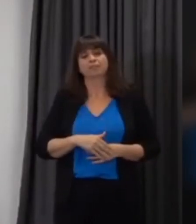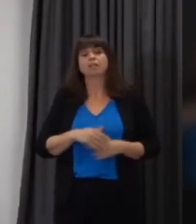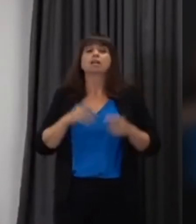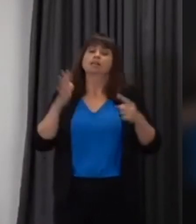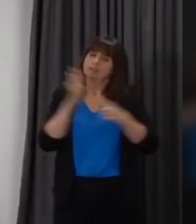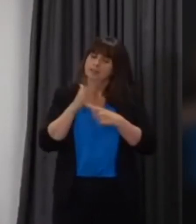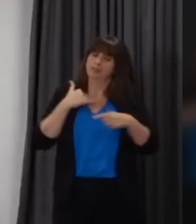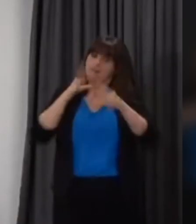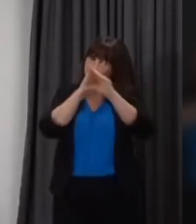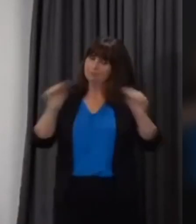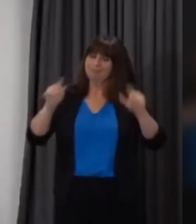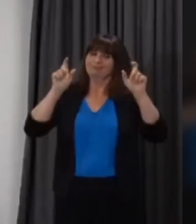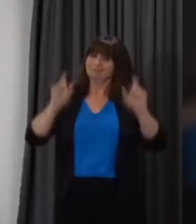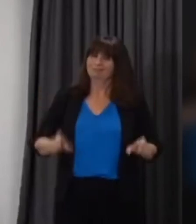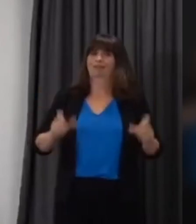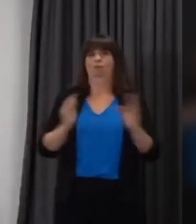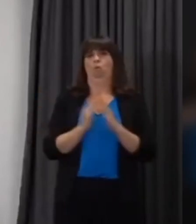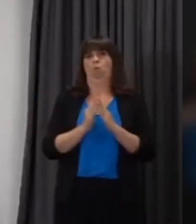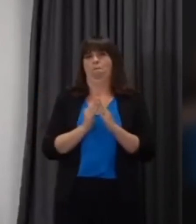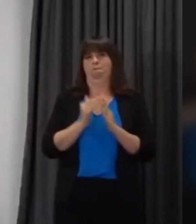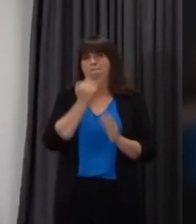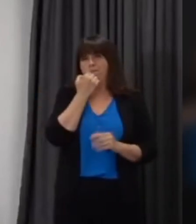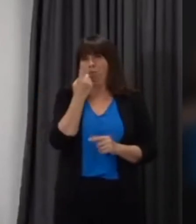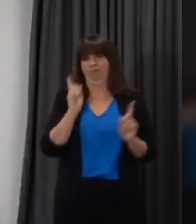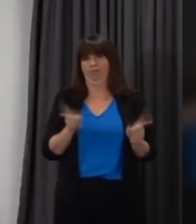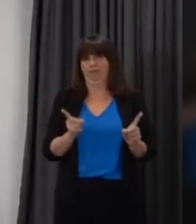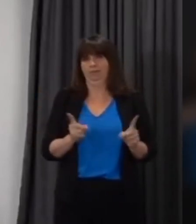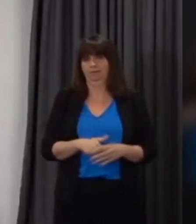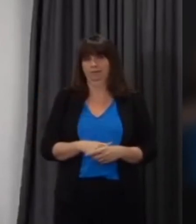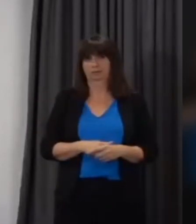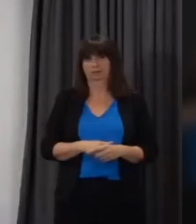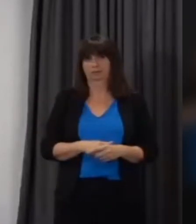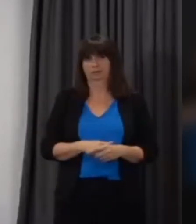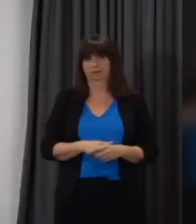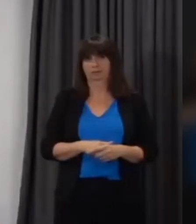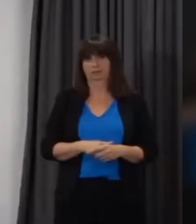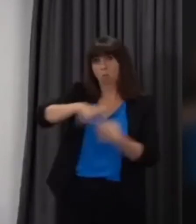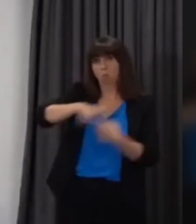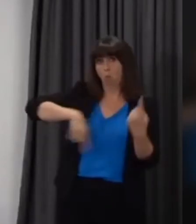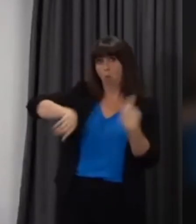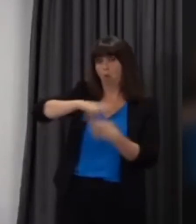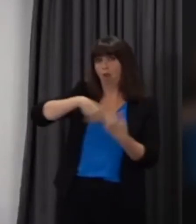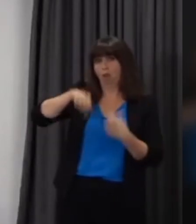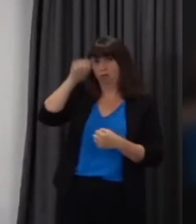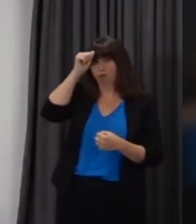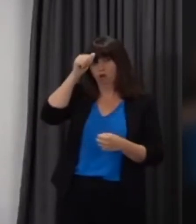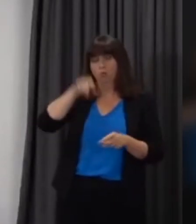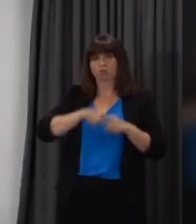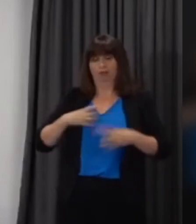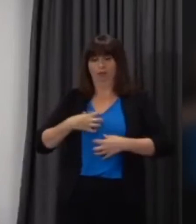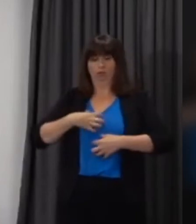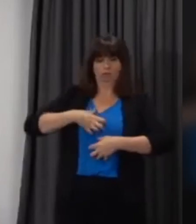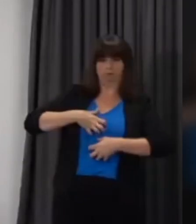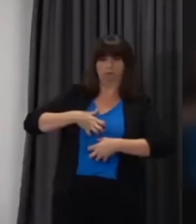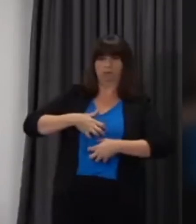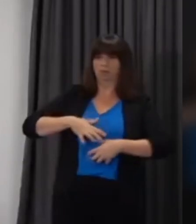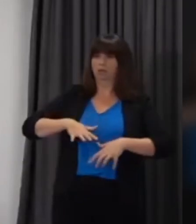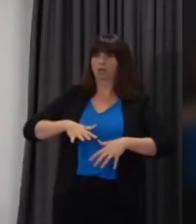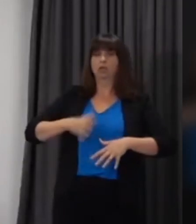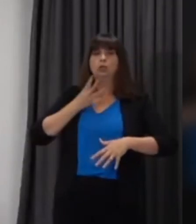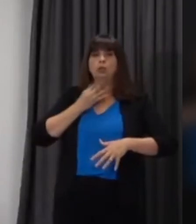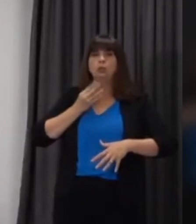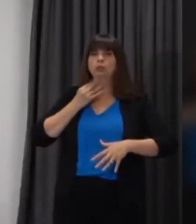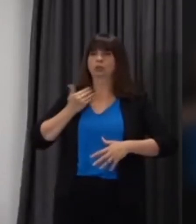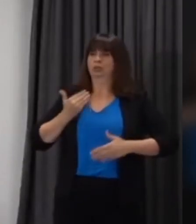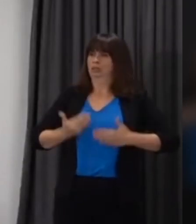but we recognize that uh everybody is trying their very best to respond to the circumstances they're in and as i said earlier